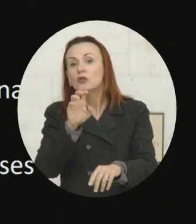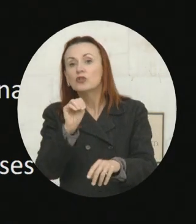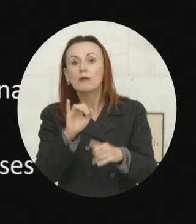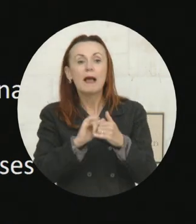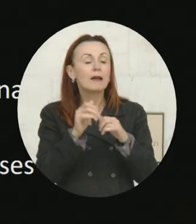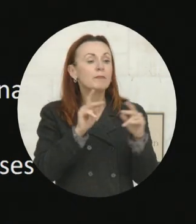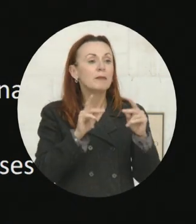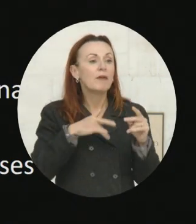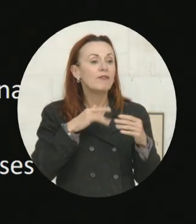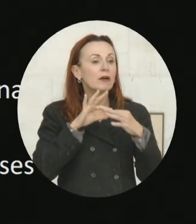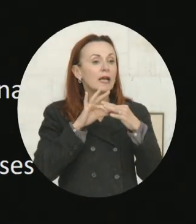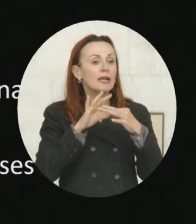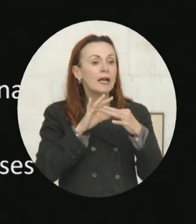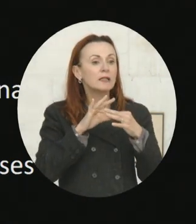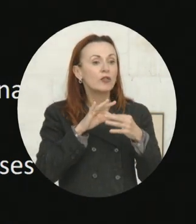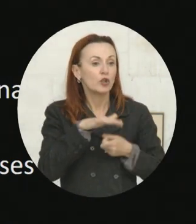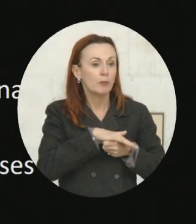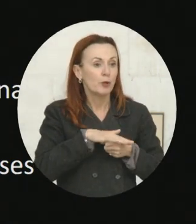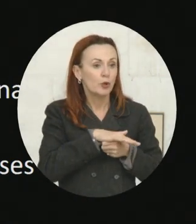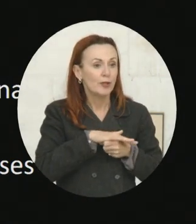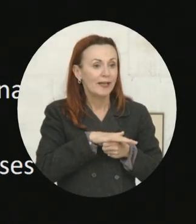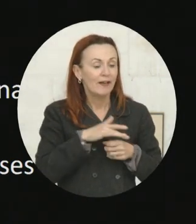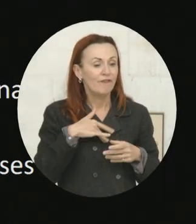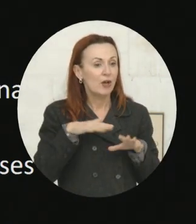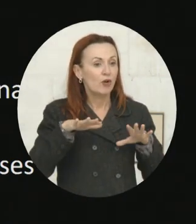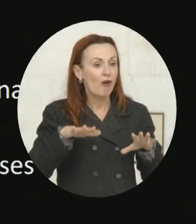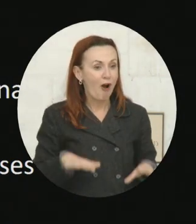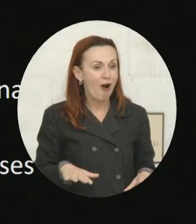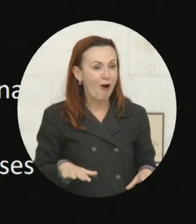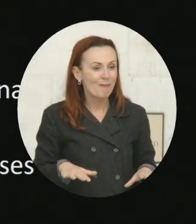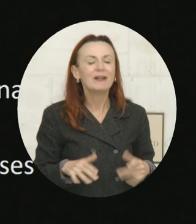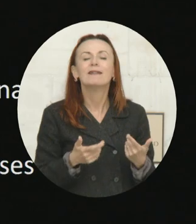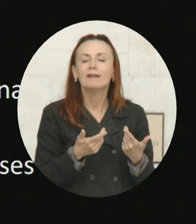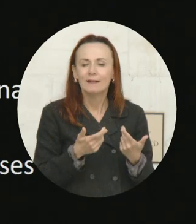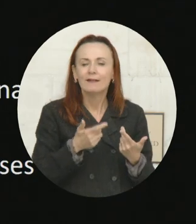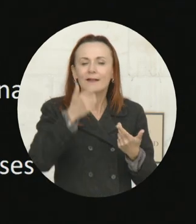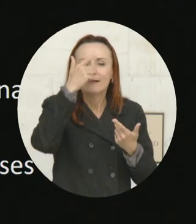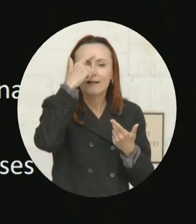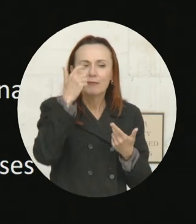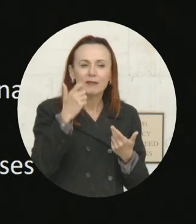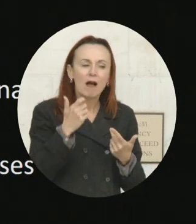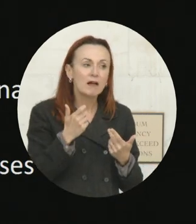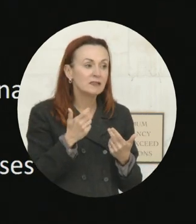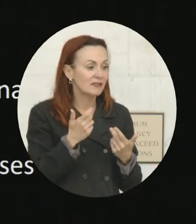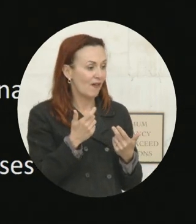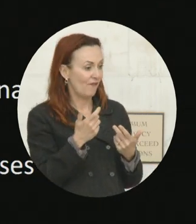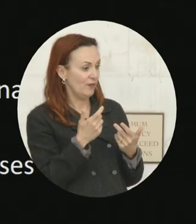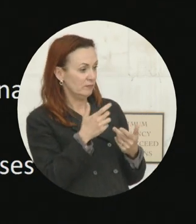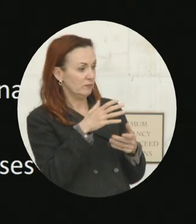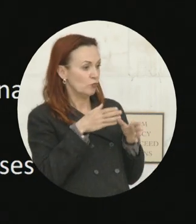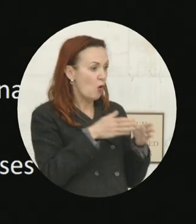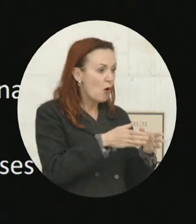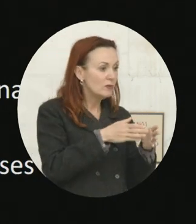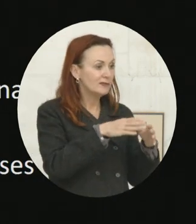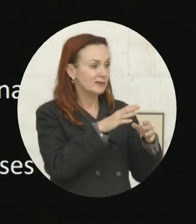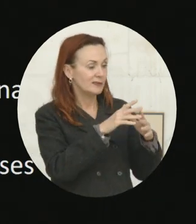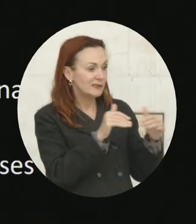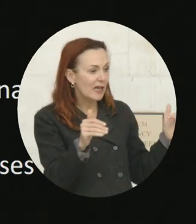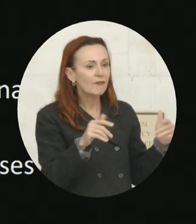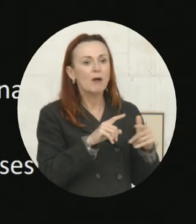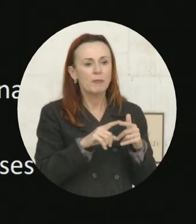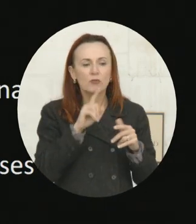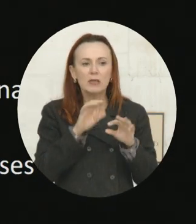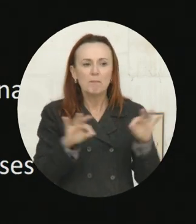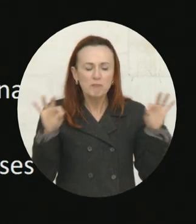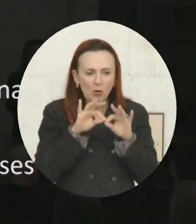community and feel calmness? Again, those processes are being driven, not by a physical infrastructure, but by a social one. Thank you very